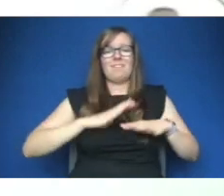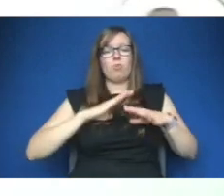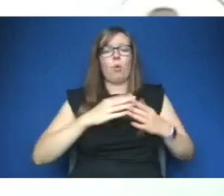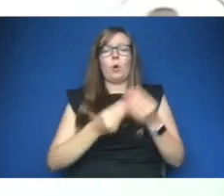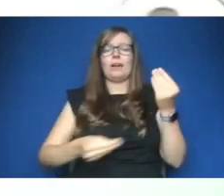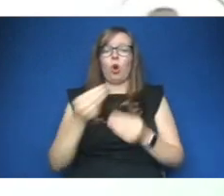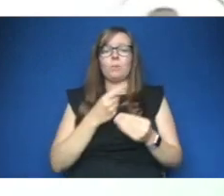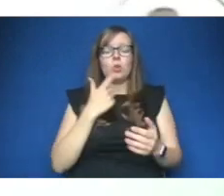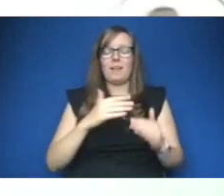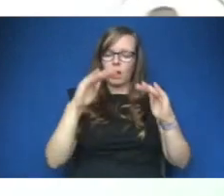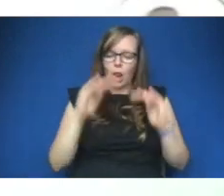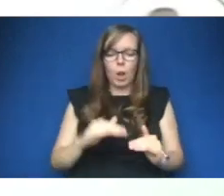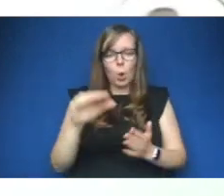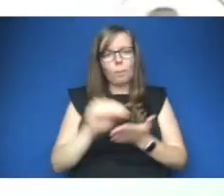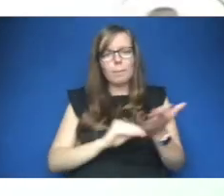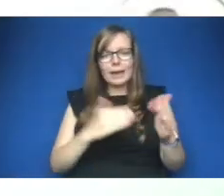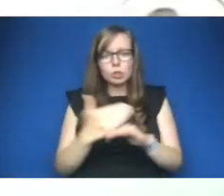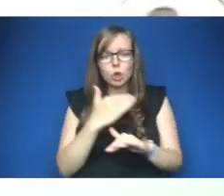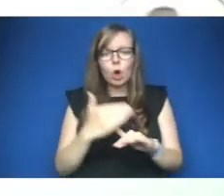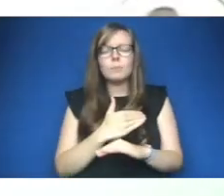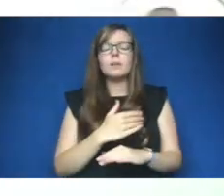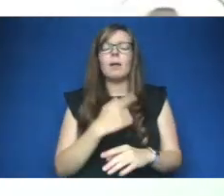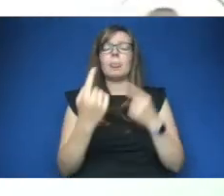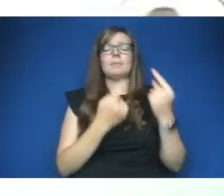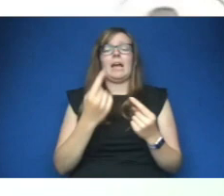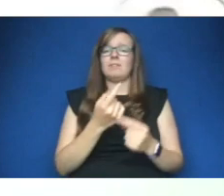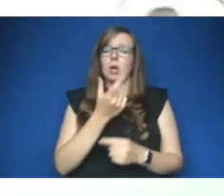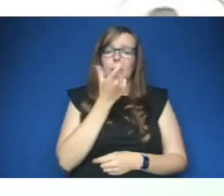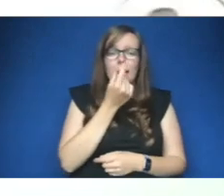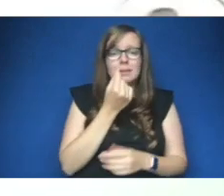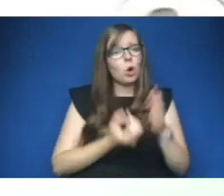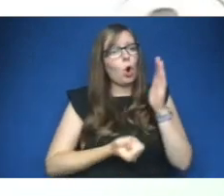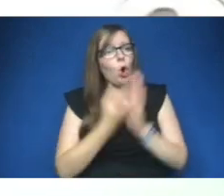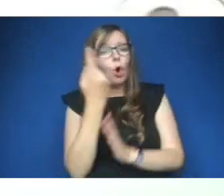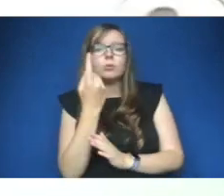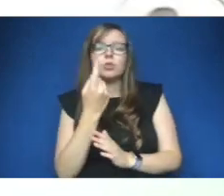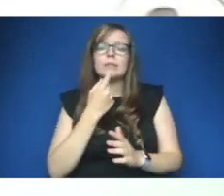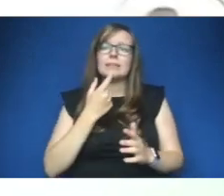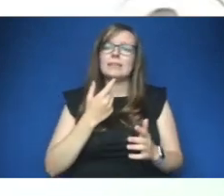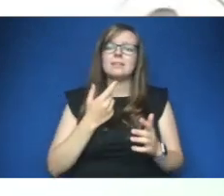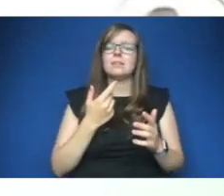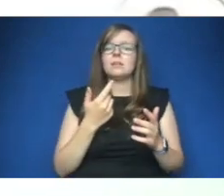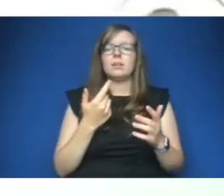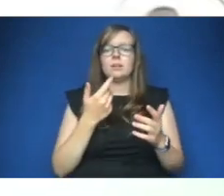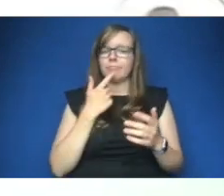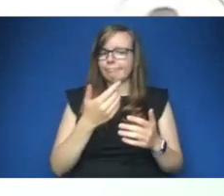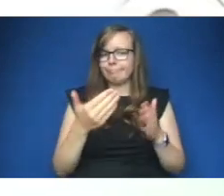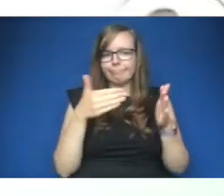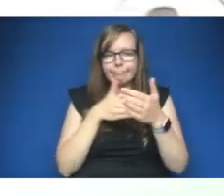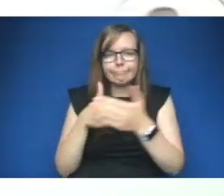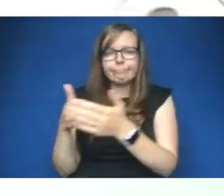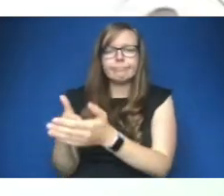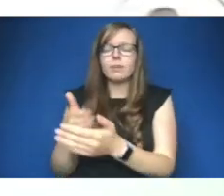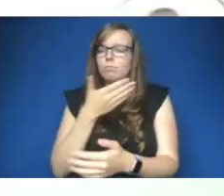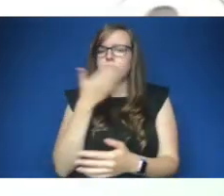jobs and have limited capacities and opportunities to cope and adapt and have limited or no access to technologies